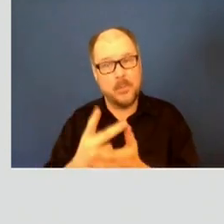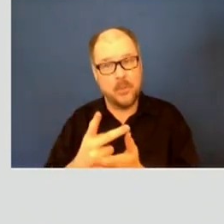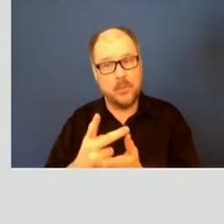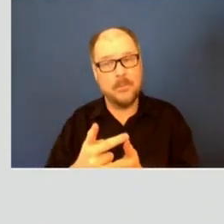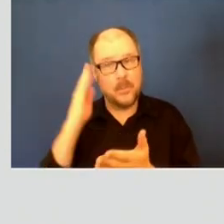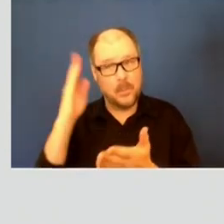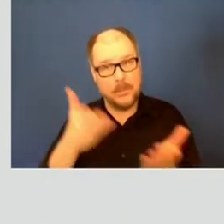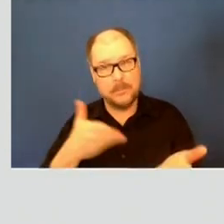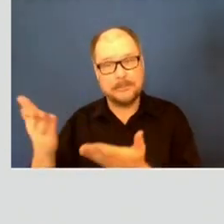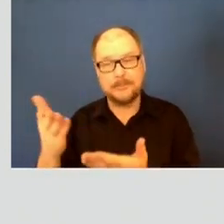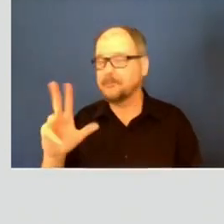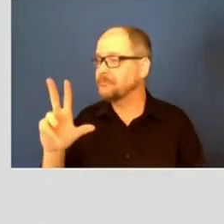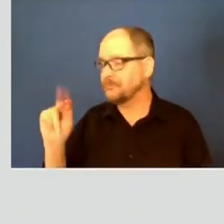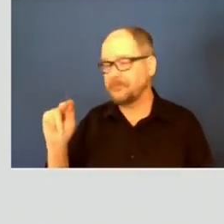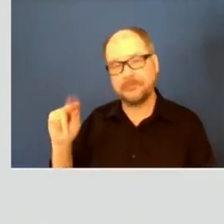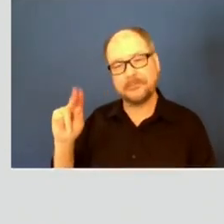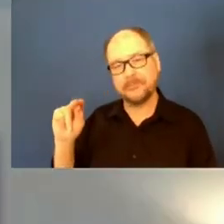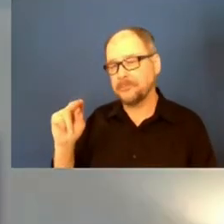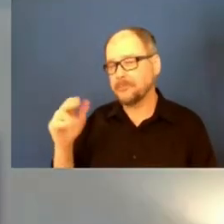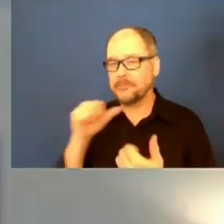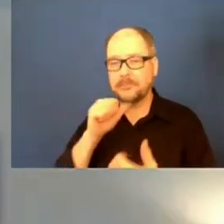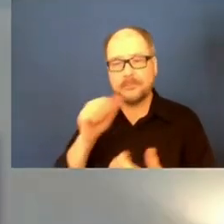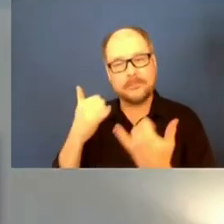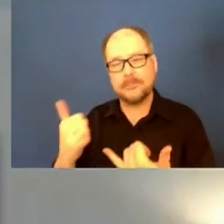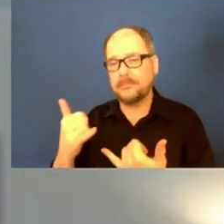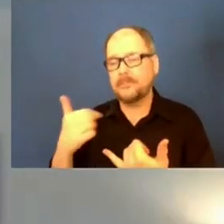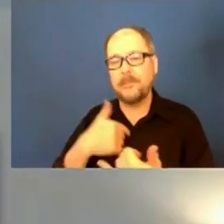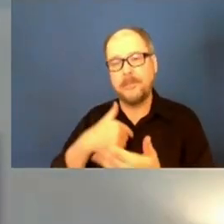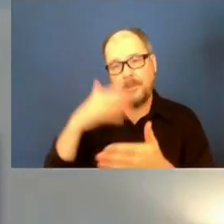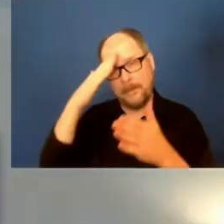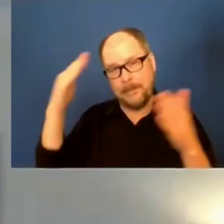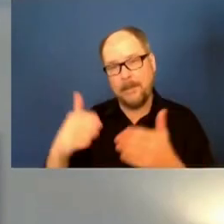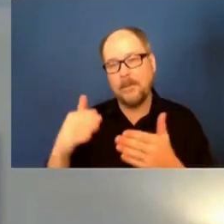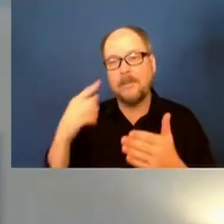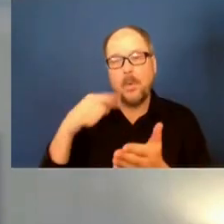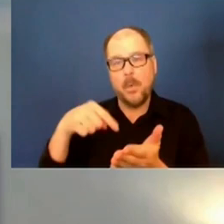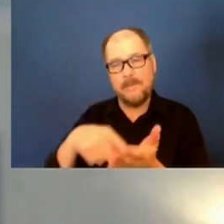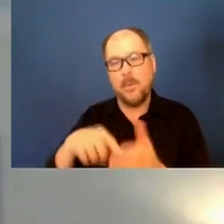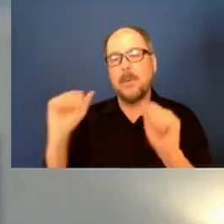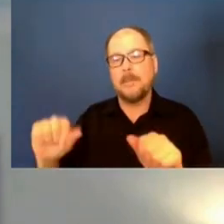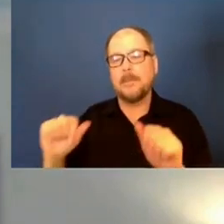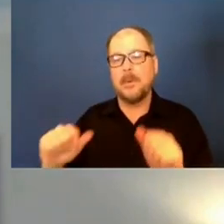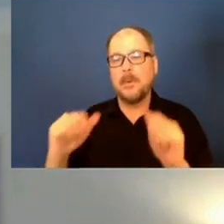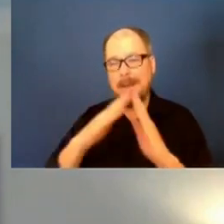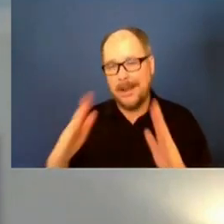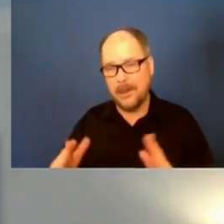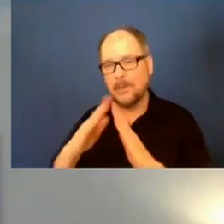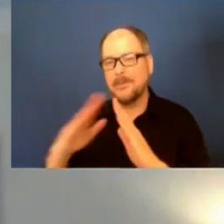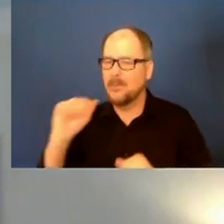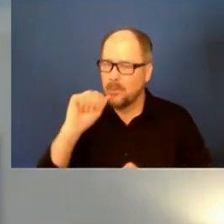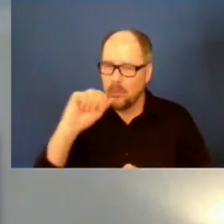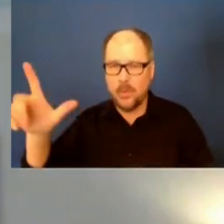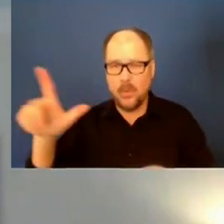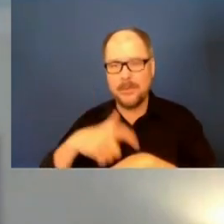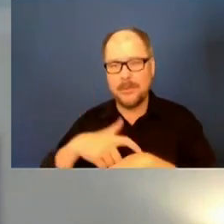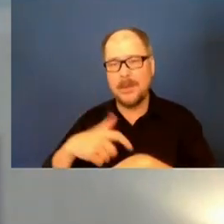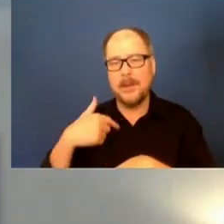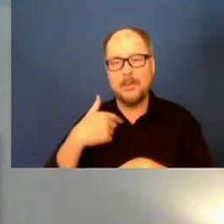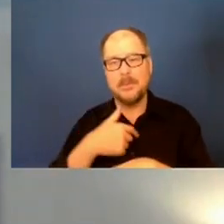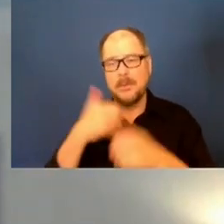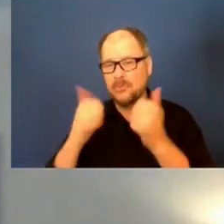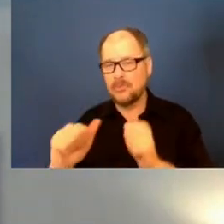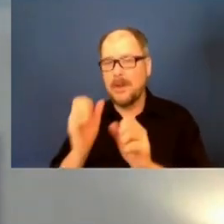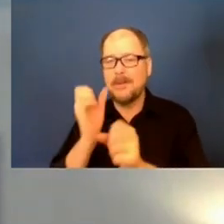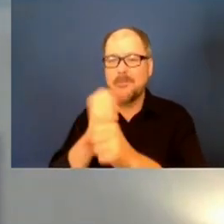Not really at this time. And we're really, you know, we focus on affordable housing all the time, and we're looking at a whole host of different things and trying to do what we can to create new